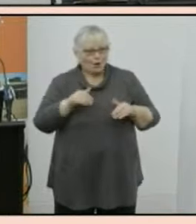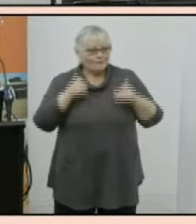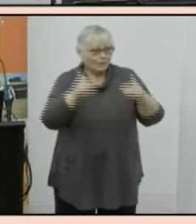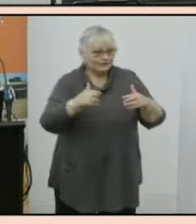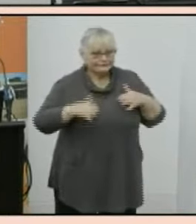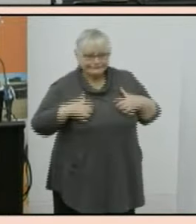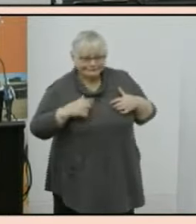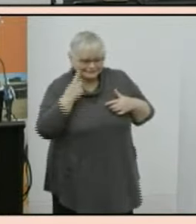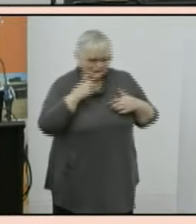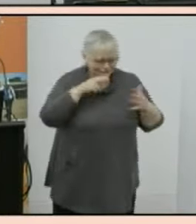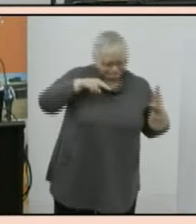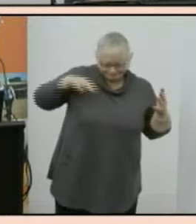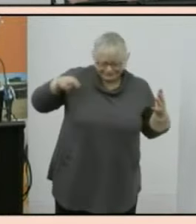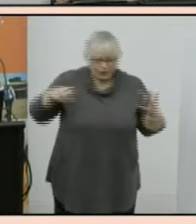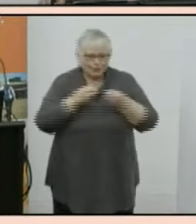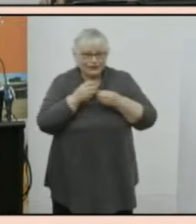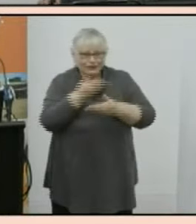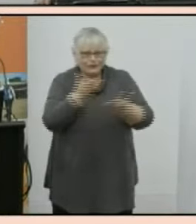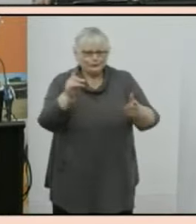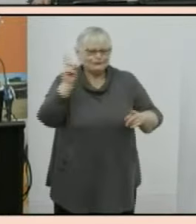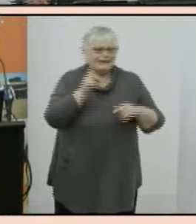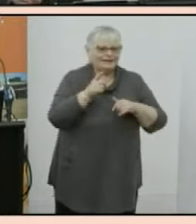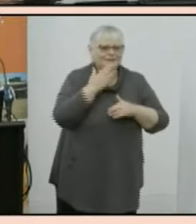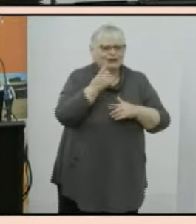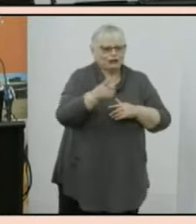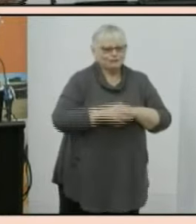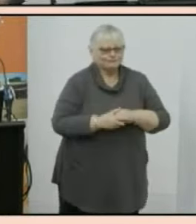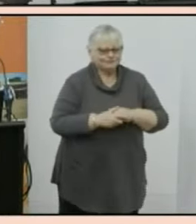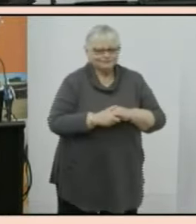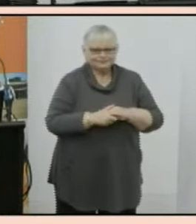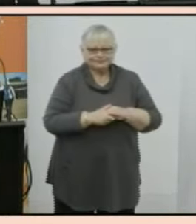learning the results alongside you today thanks very much